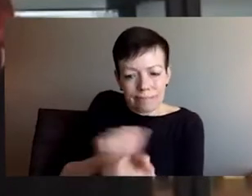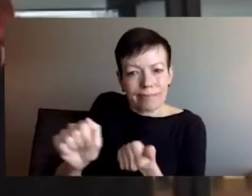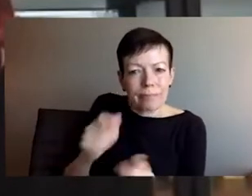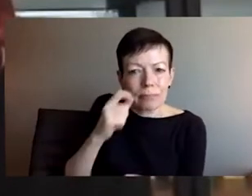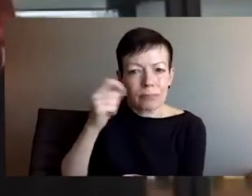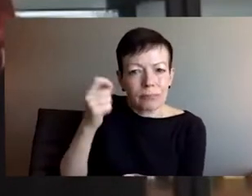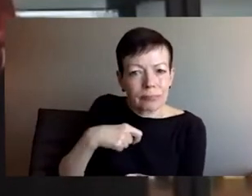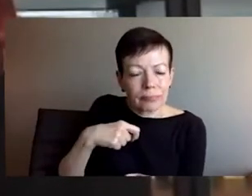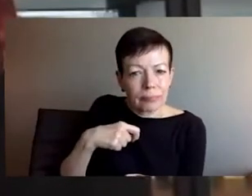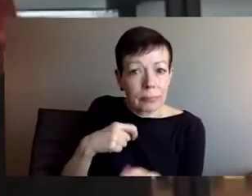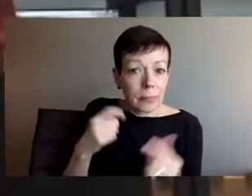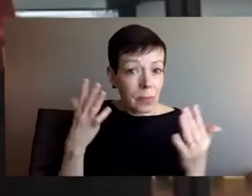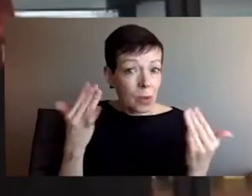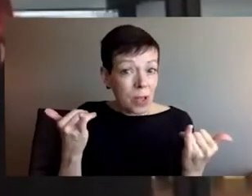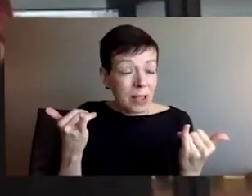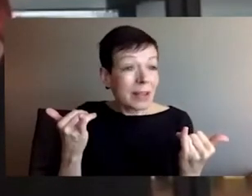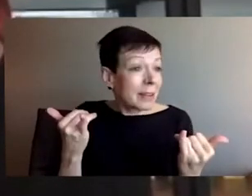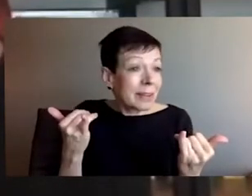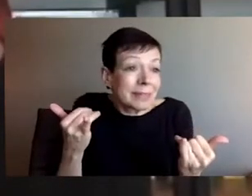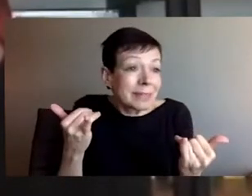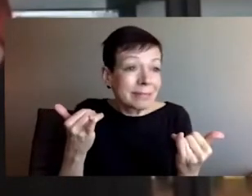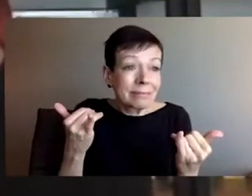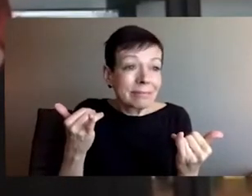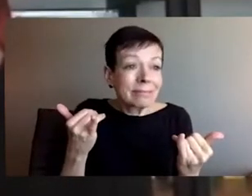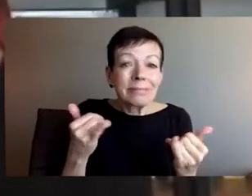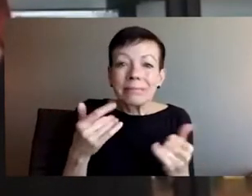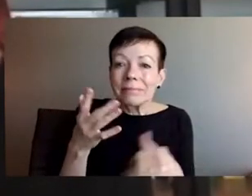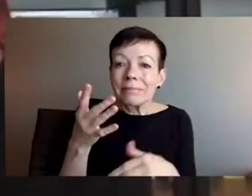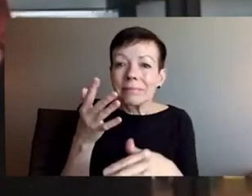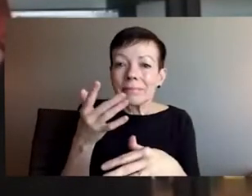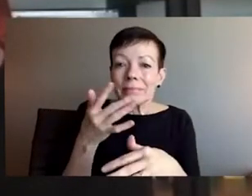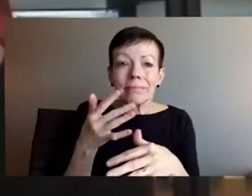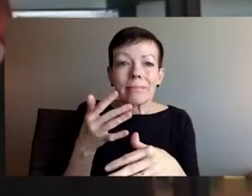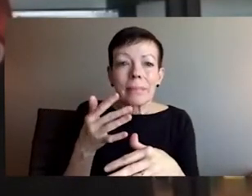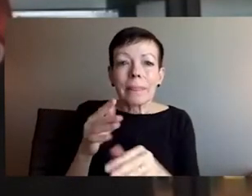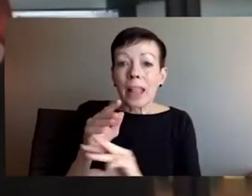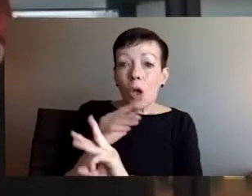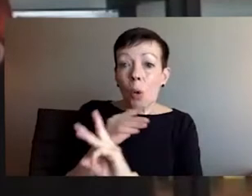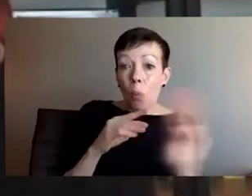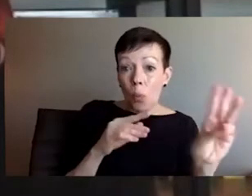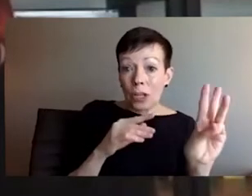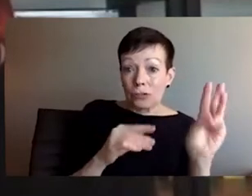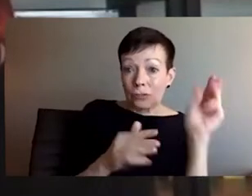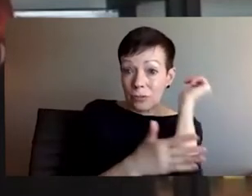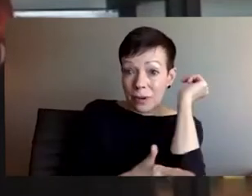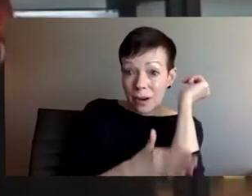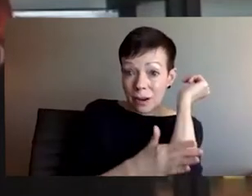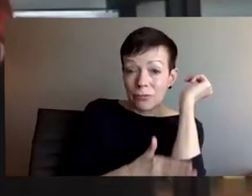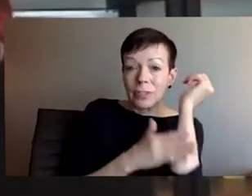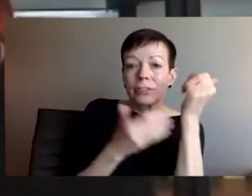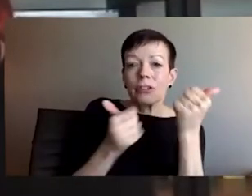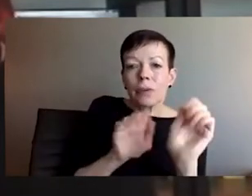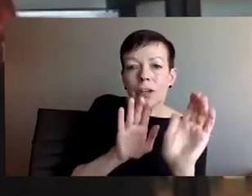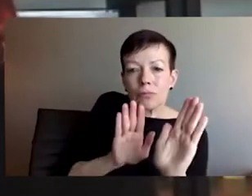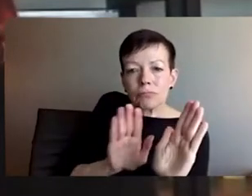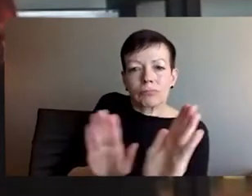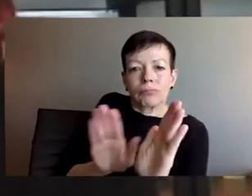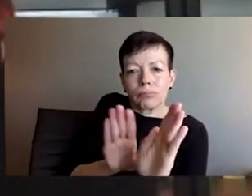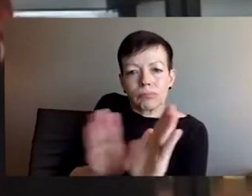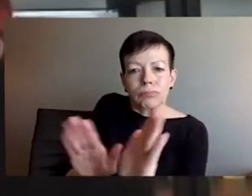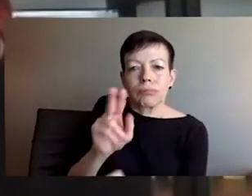-imperial, right, anti-colonial, um, anti-war to understand that, um, the idea